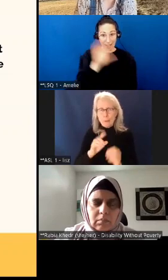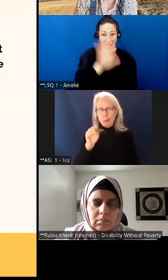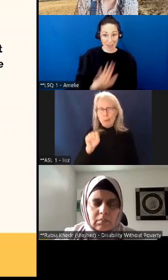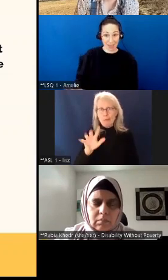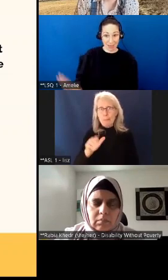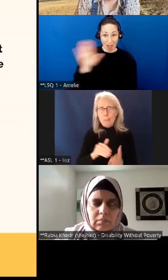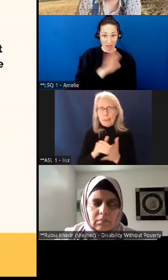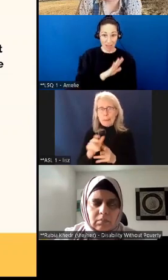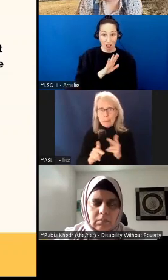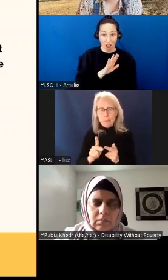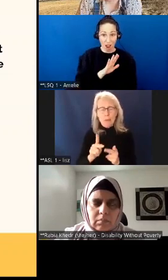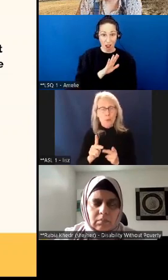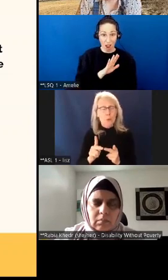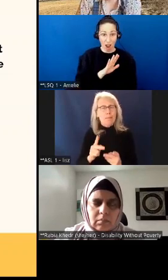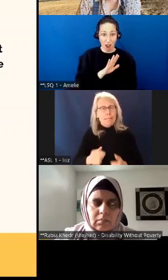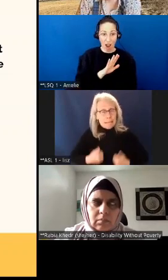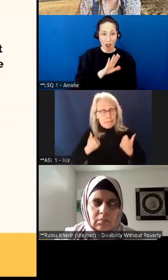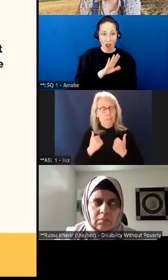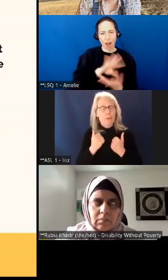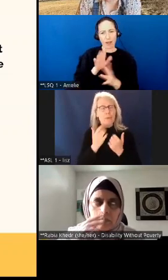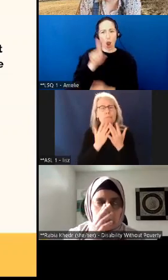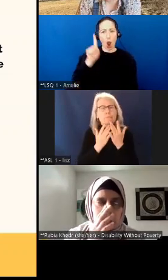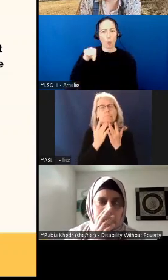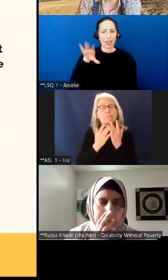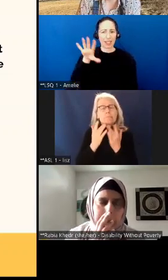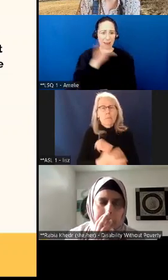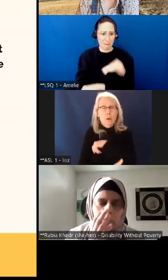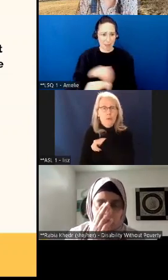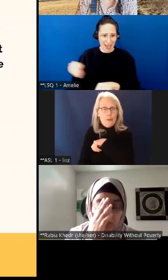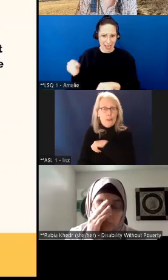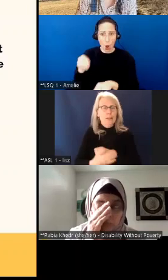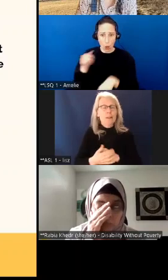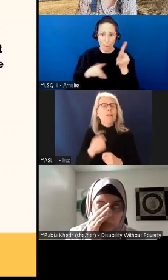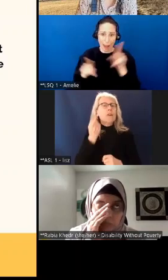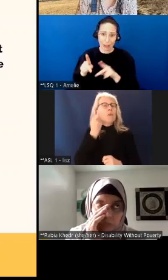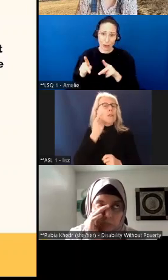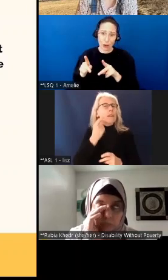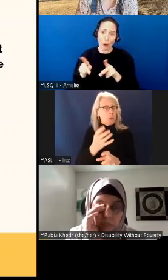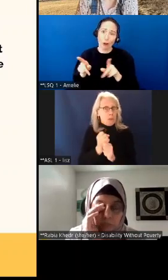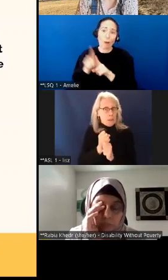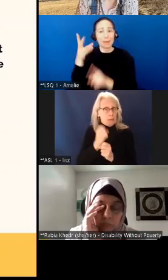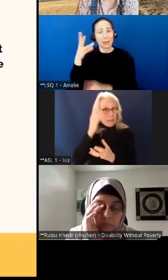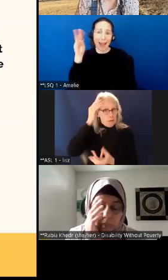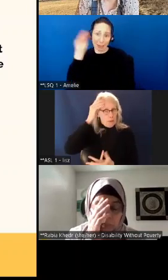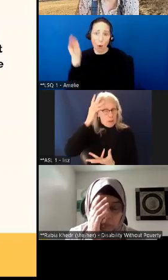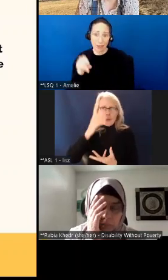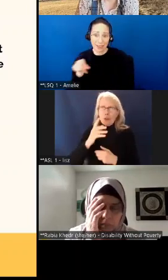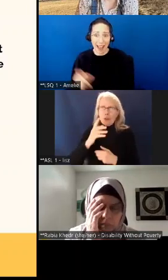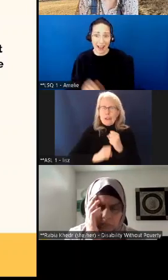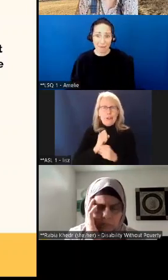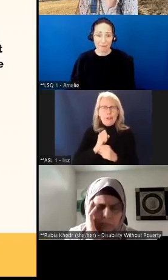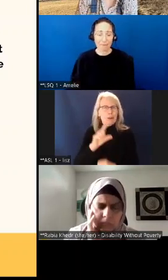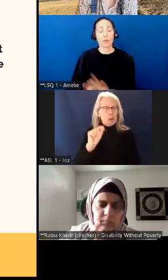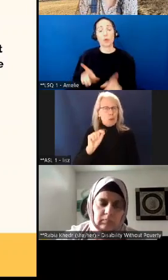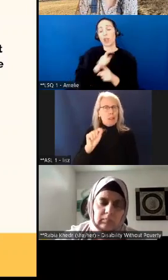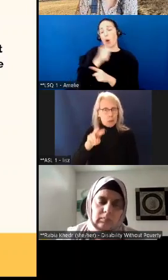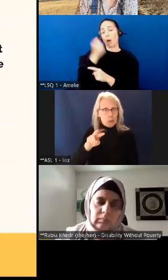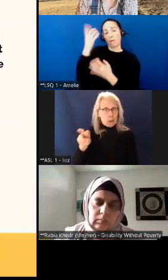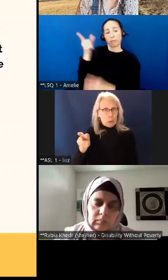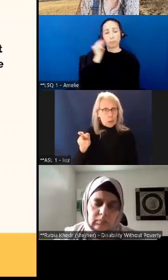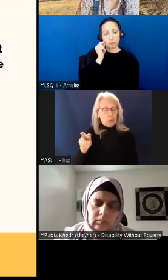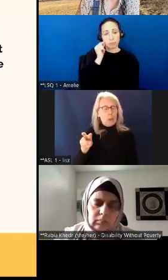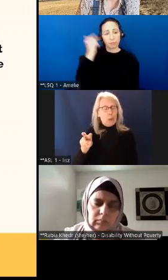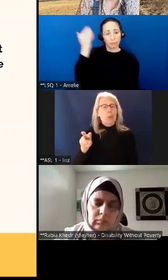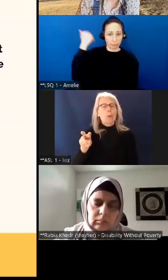recent piece of information that we've received is that in 2022, we